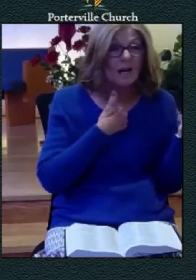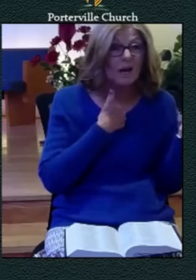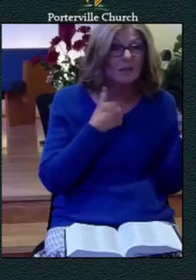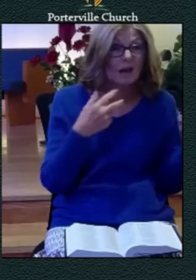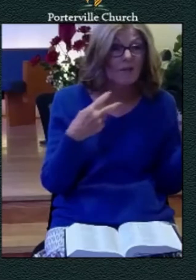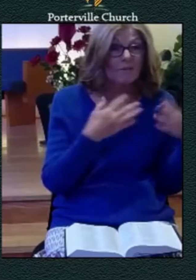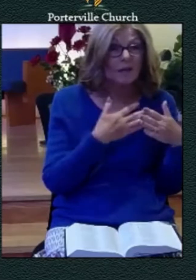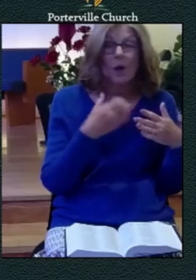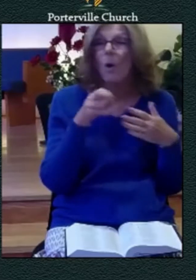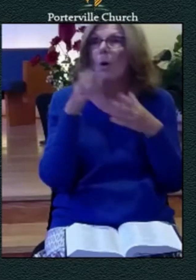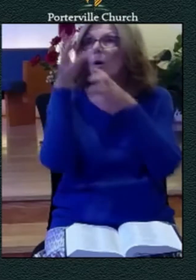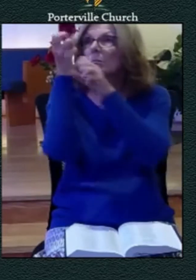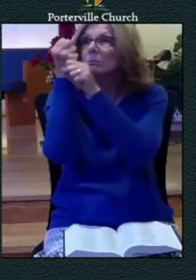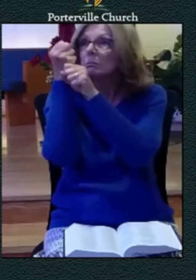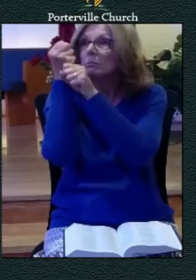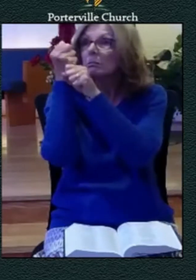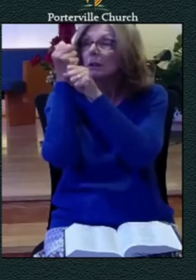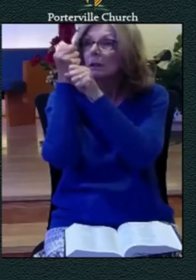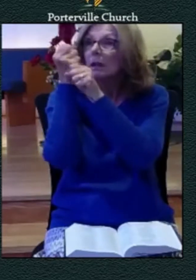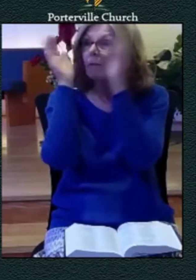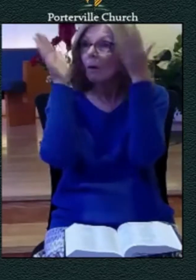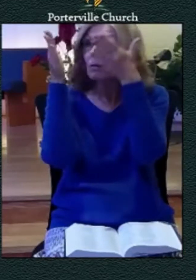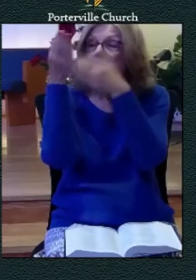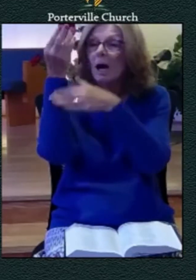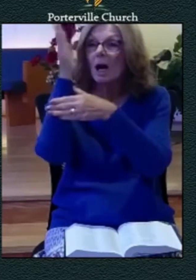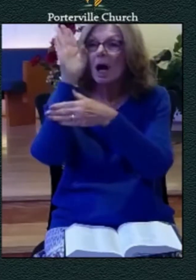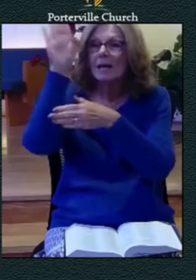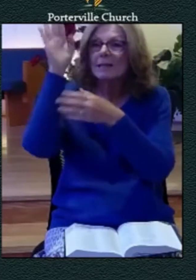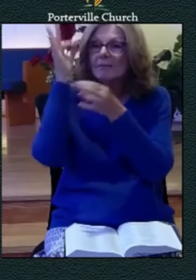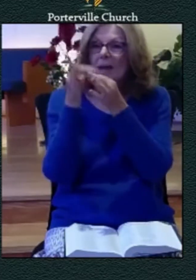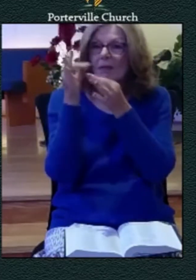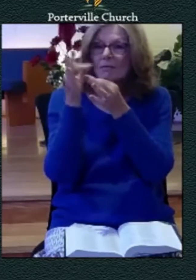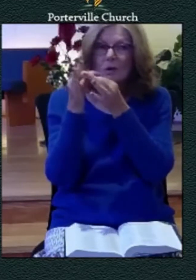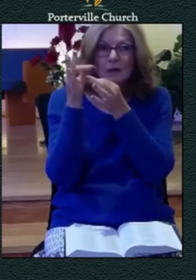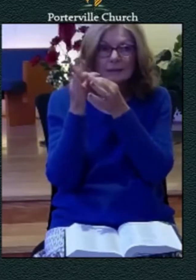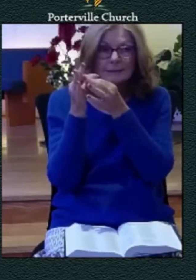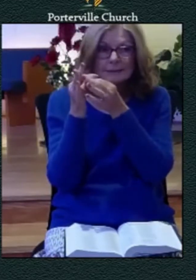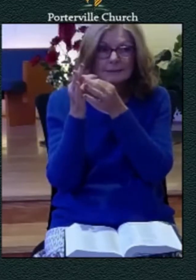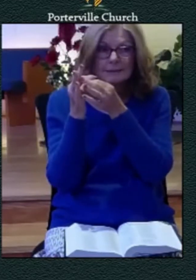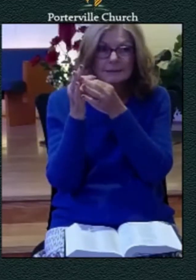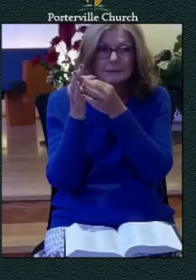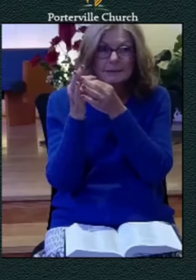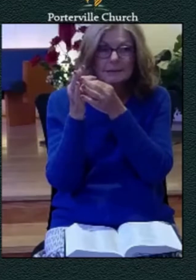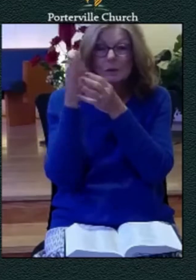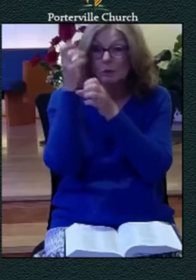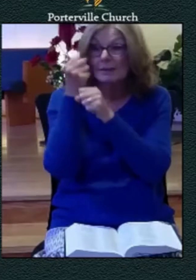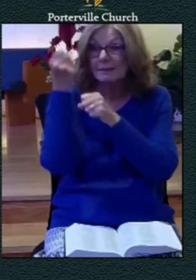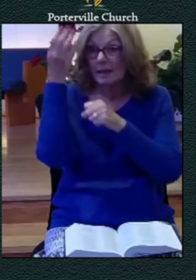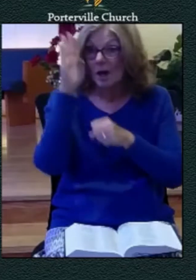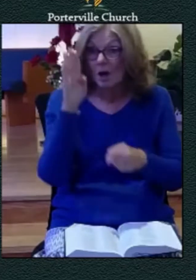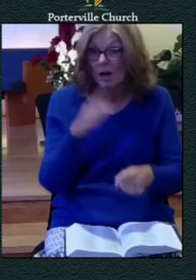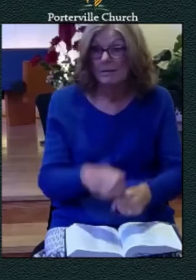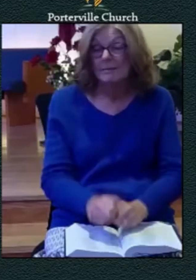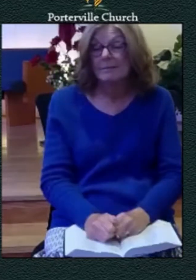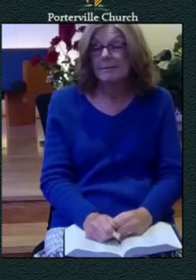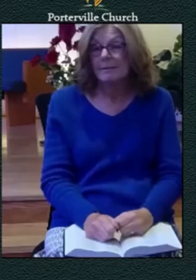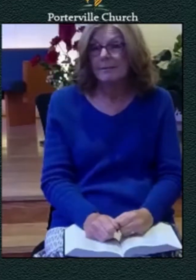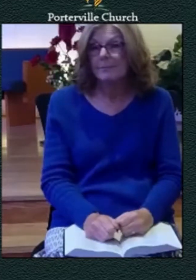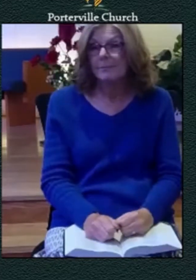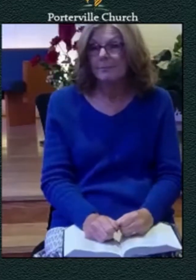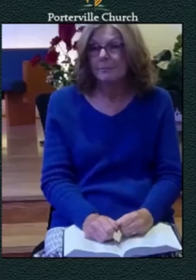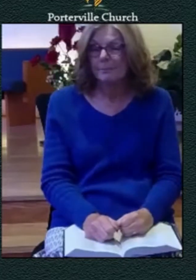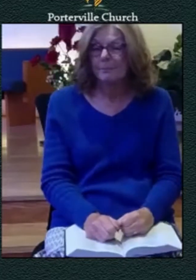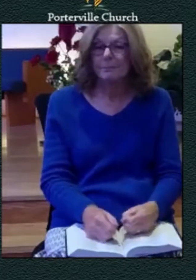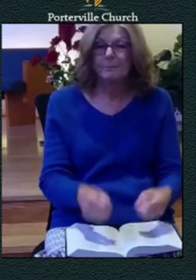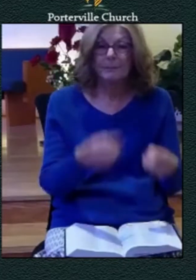but you see the danger is is that in the face of those troubles that the doubts and fears